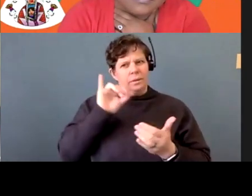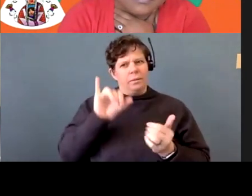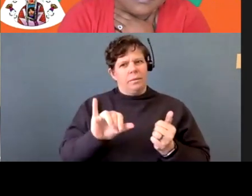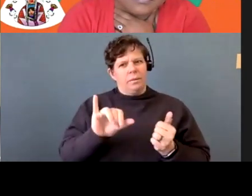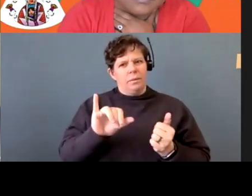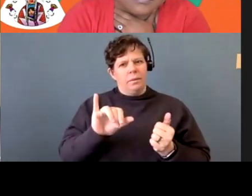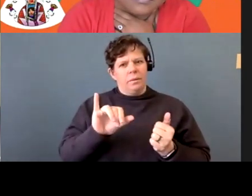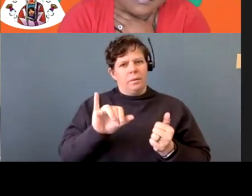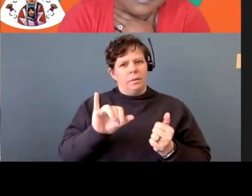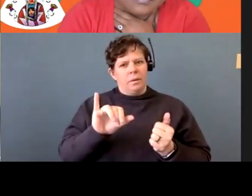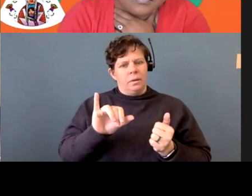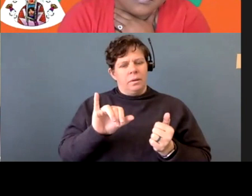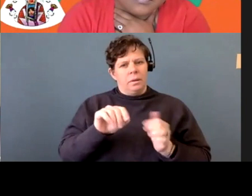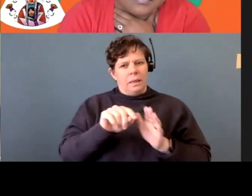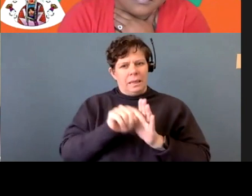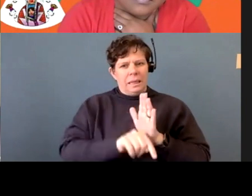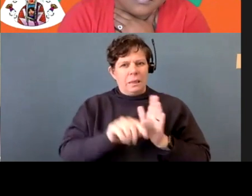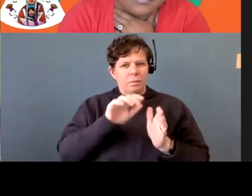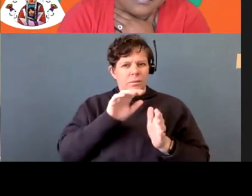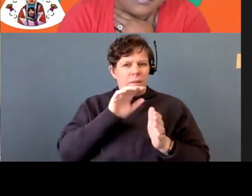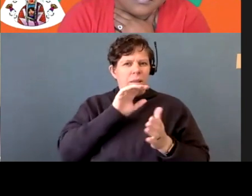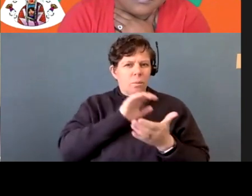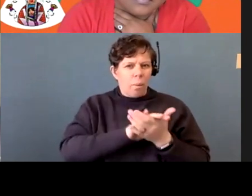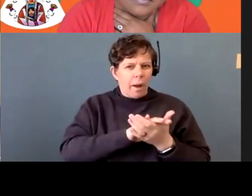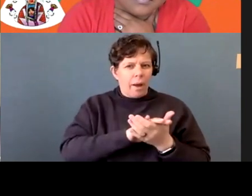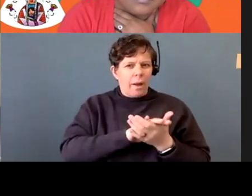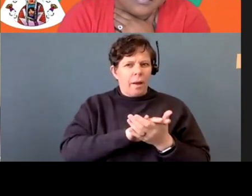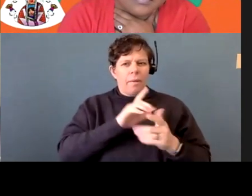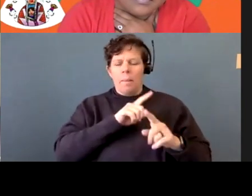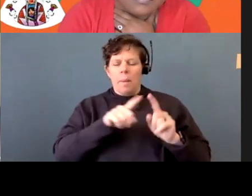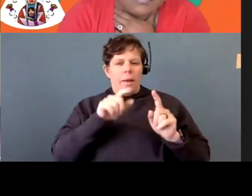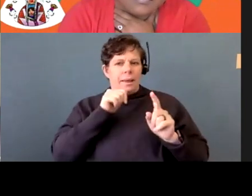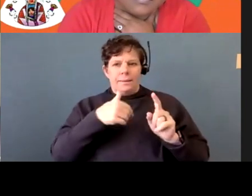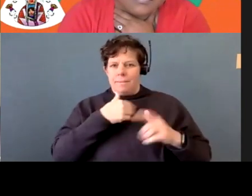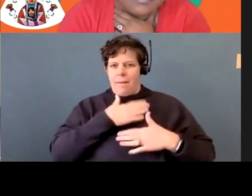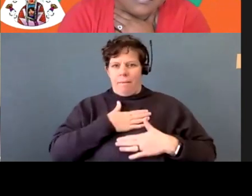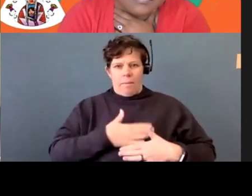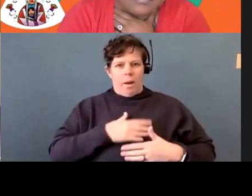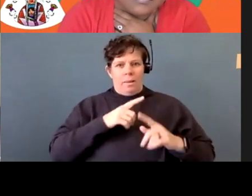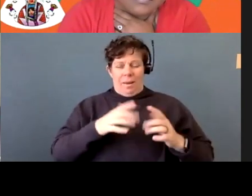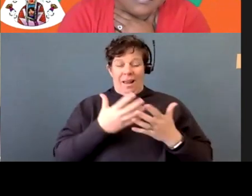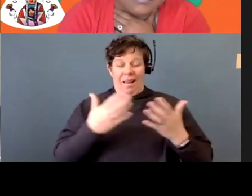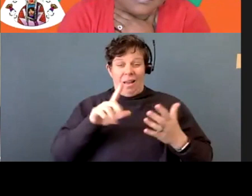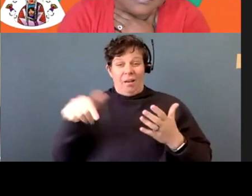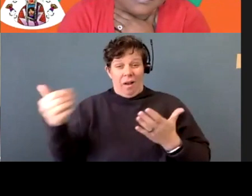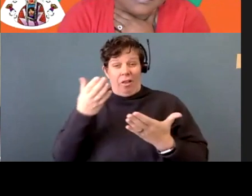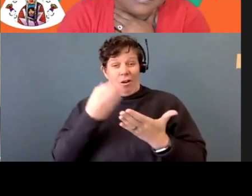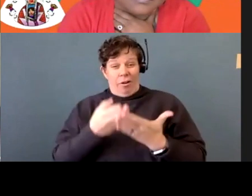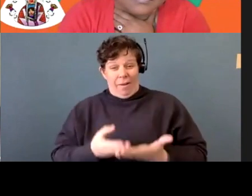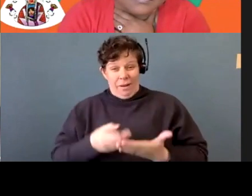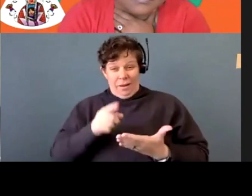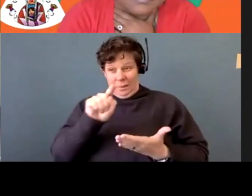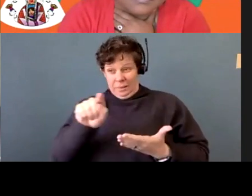did his wife in and they didn't have the body, but they had all circumstantial evidence and whatever. And so it's really,